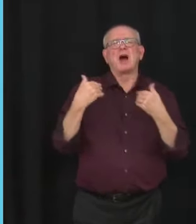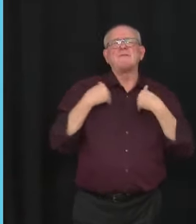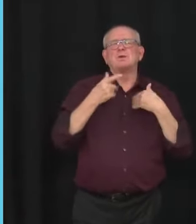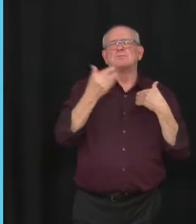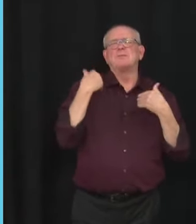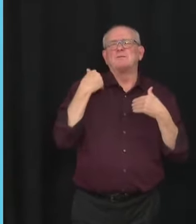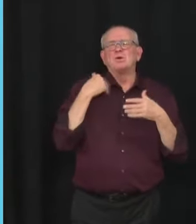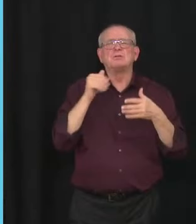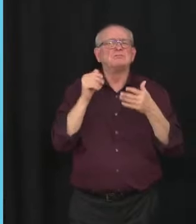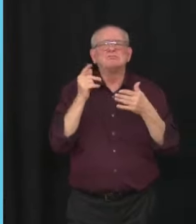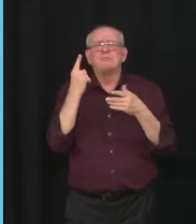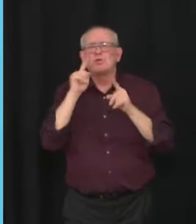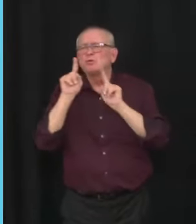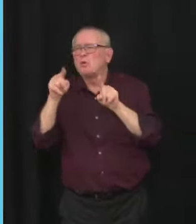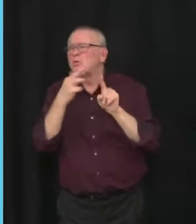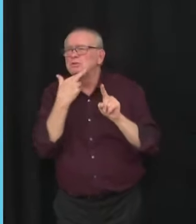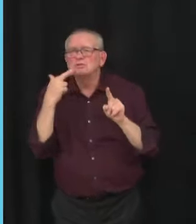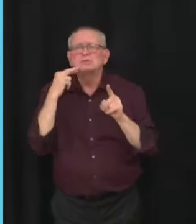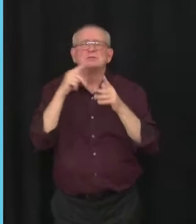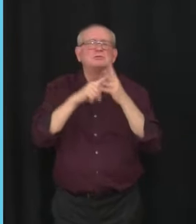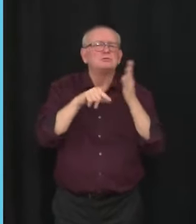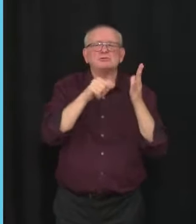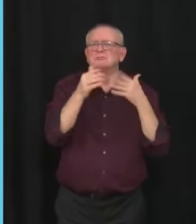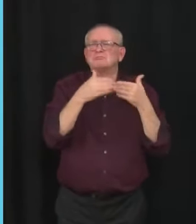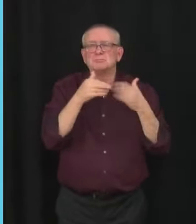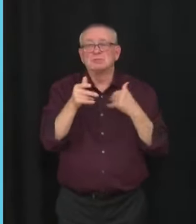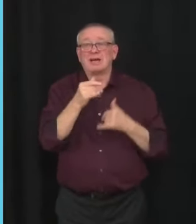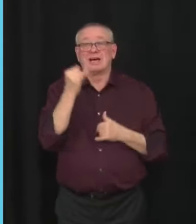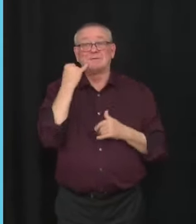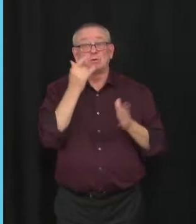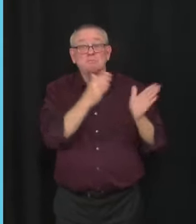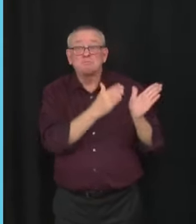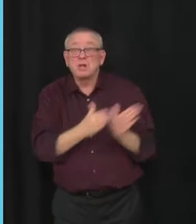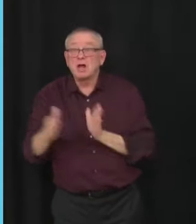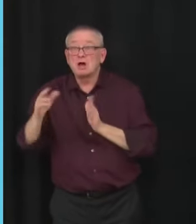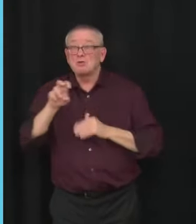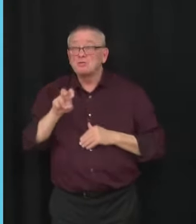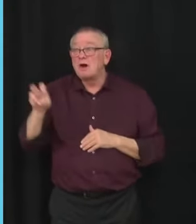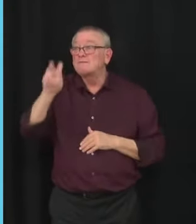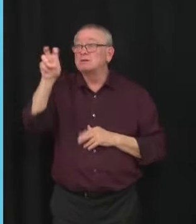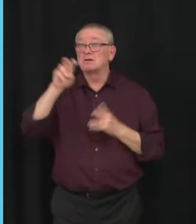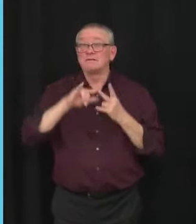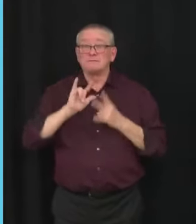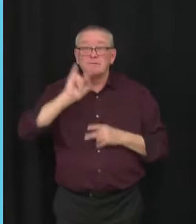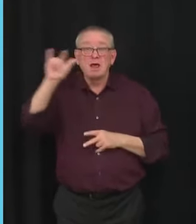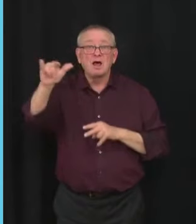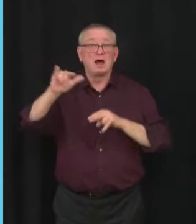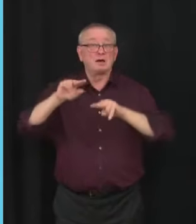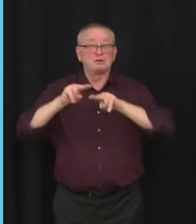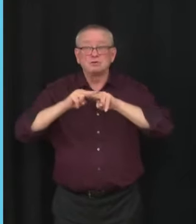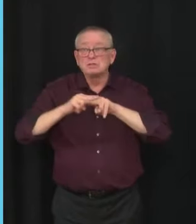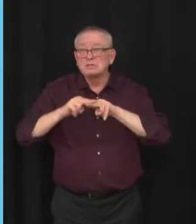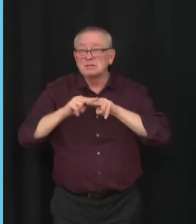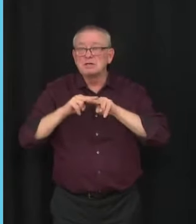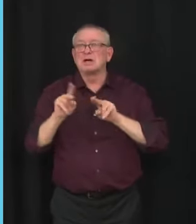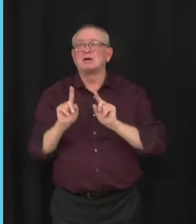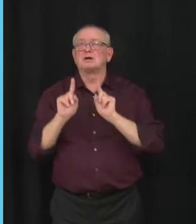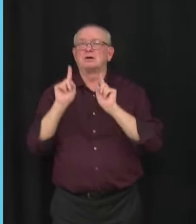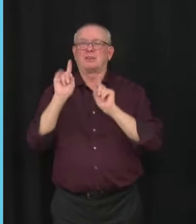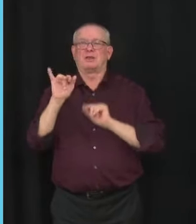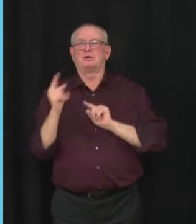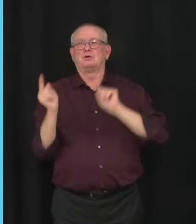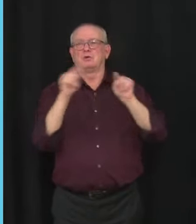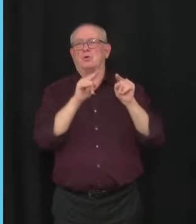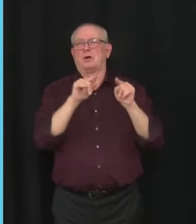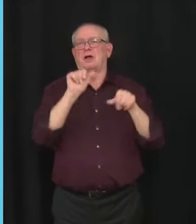taking part in the restriction exemptions program. If you are planning to go on a trip soon, visit alberta.ca backslash